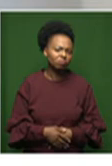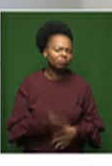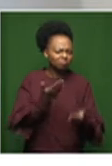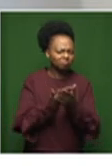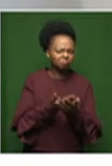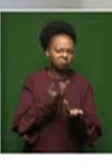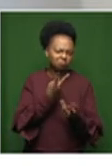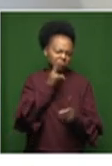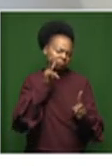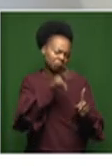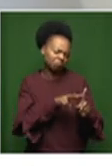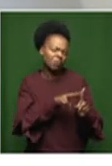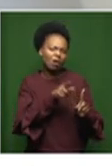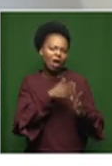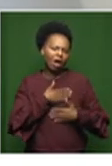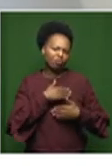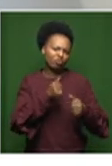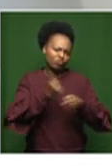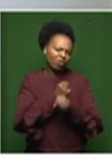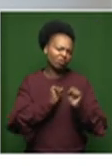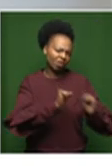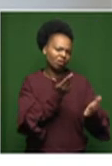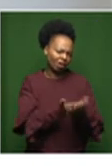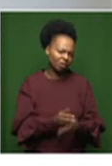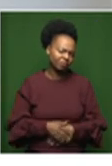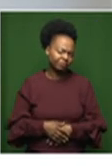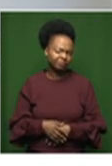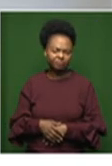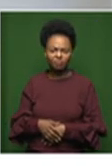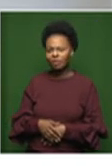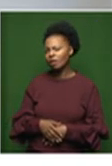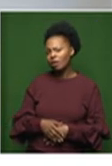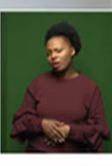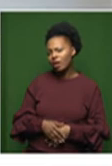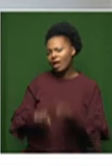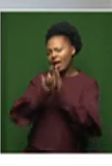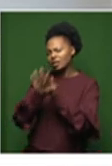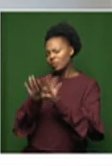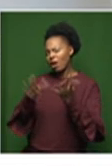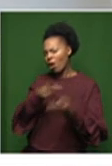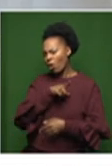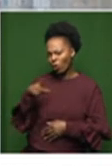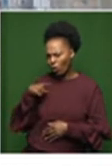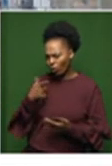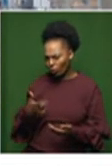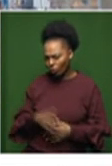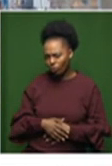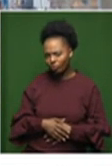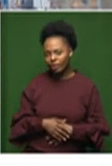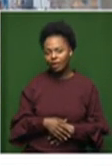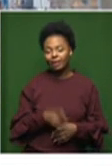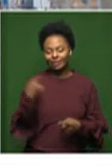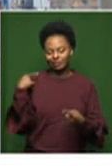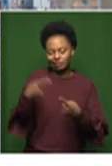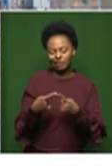appreciate it, I guess. Sure. And how long will the exhibition be up for, Candice? It'll be up until the 10th of